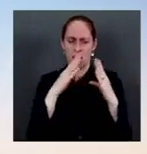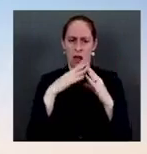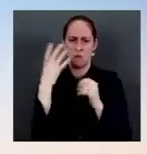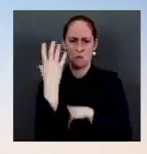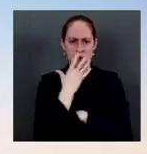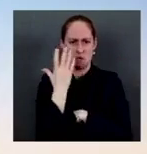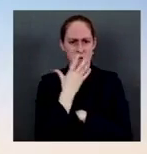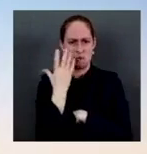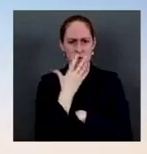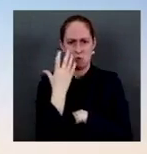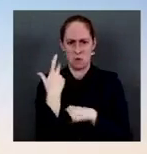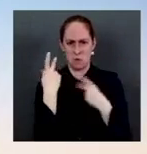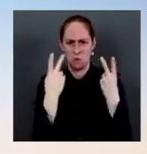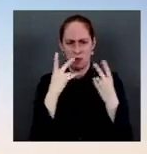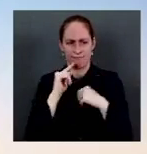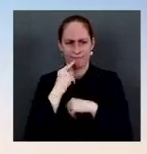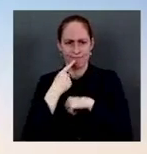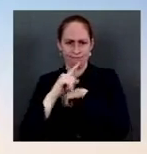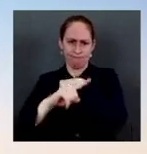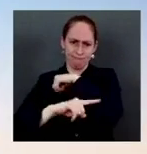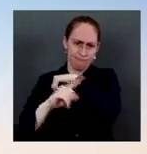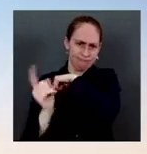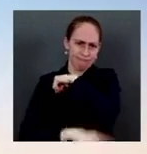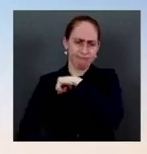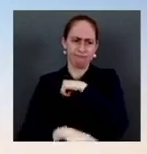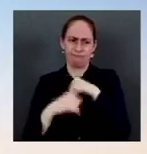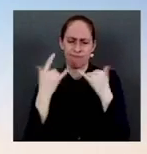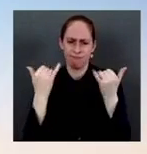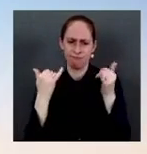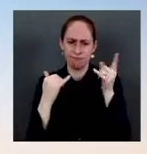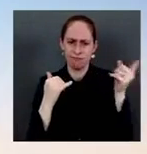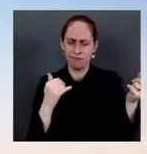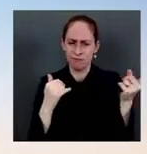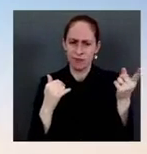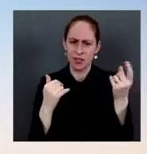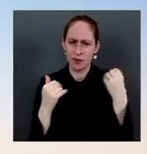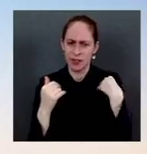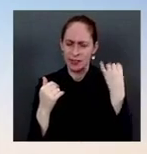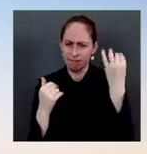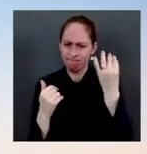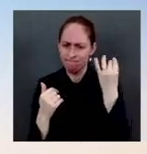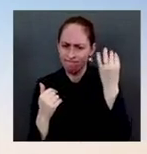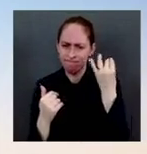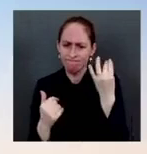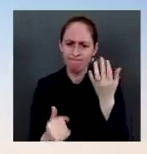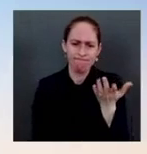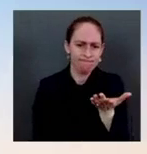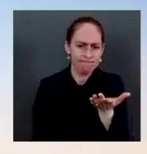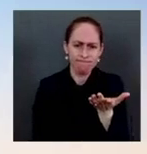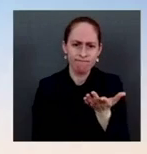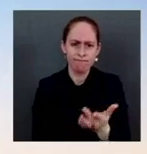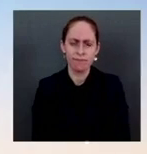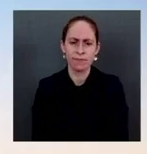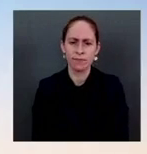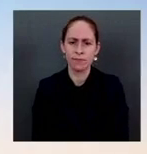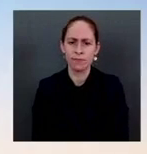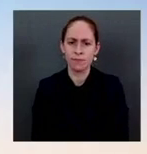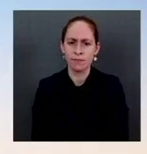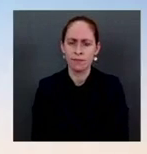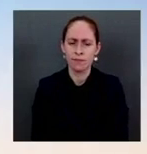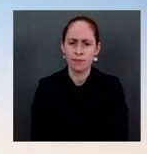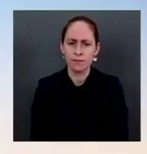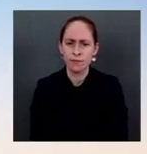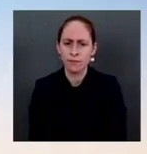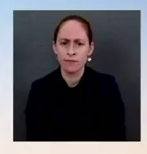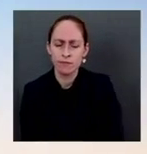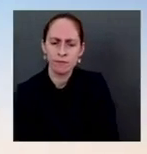today, not by the President? Well, I can't speak to the specific situation with one company, but I can say as a general matter that